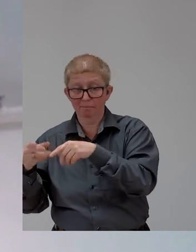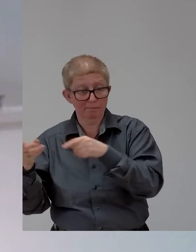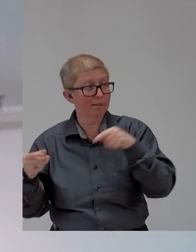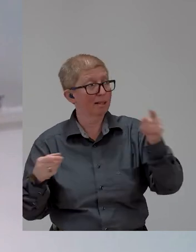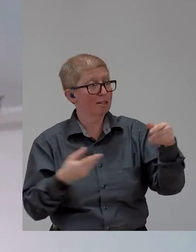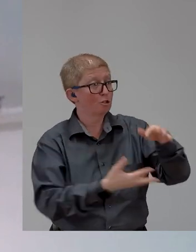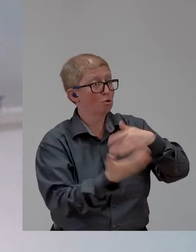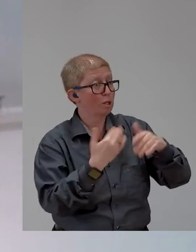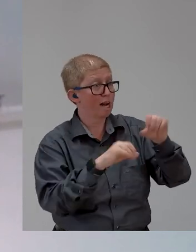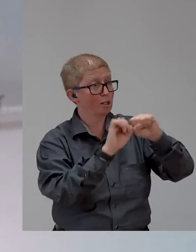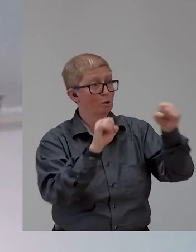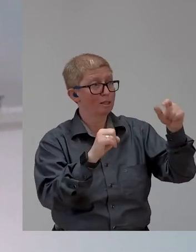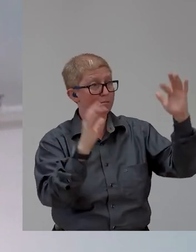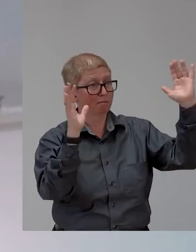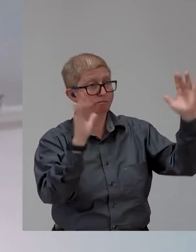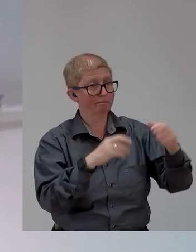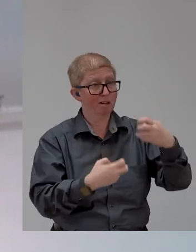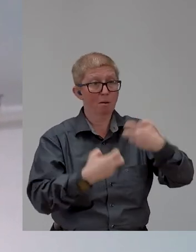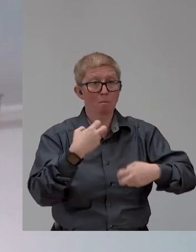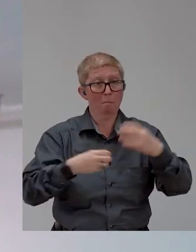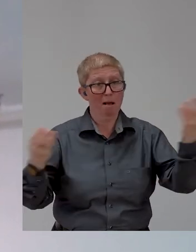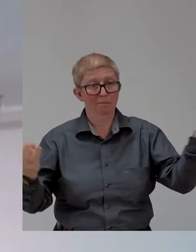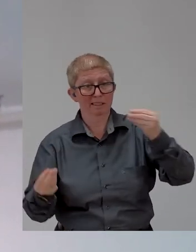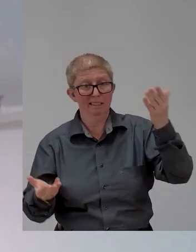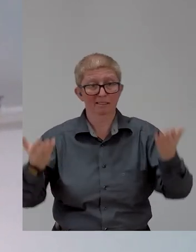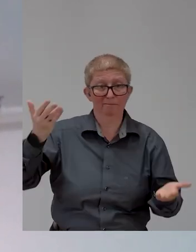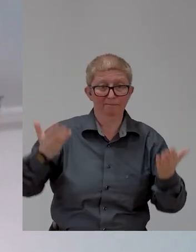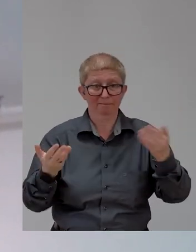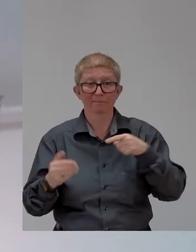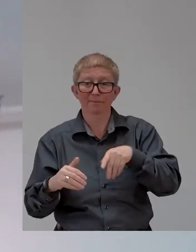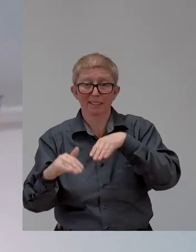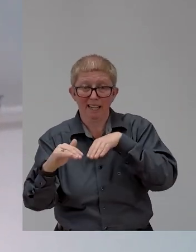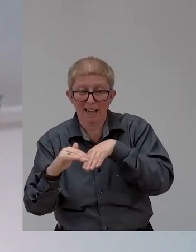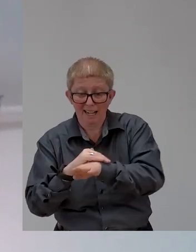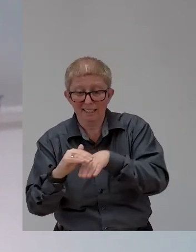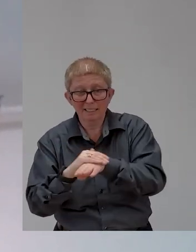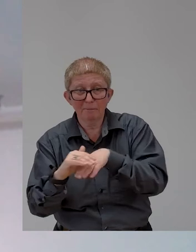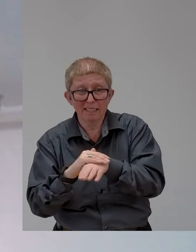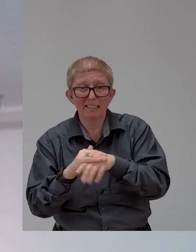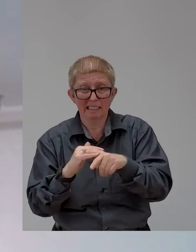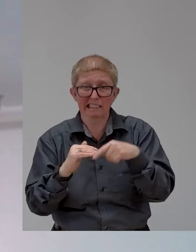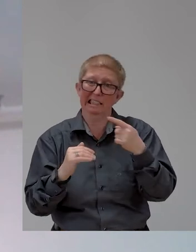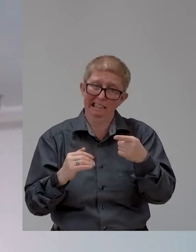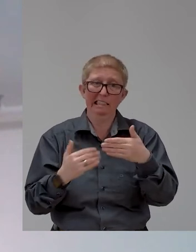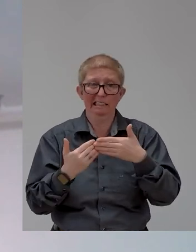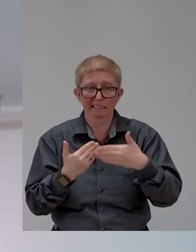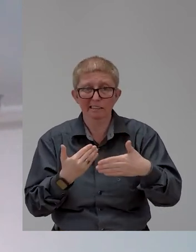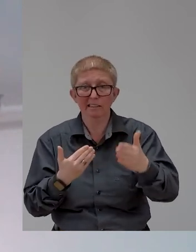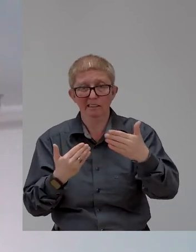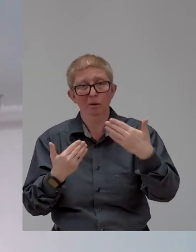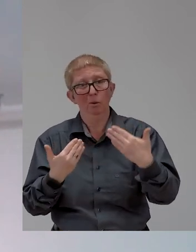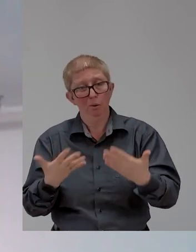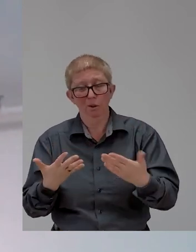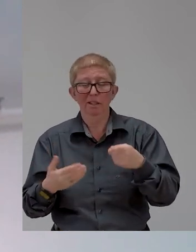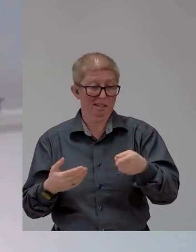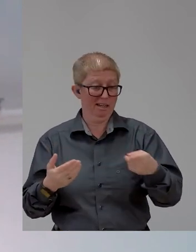access, lower accessibility everywhere. And especially a digital divide that is deeper in the global